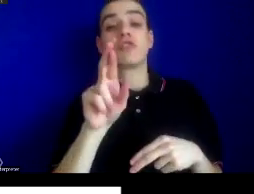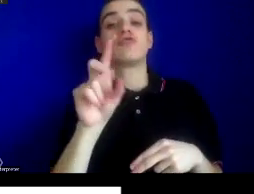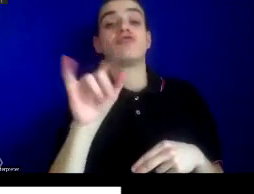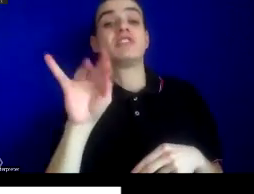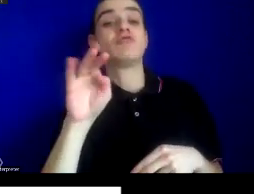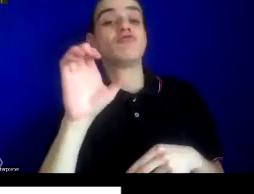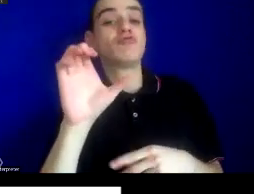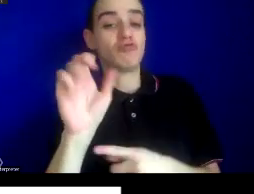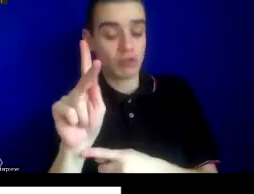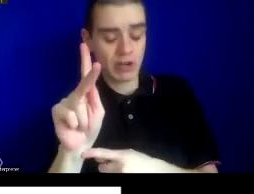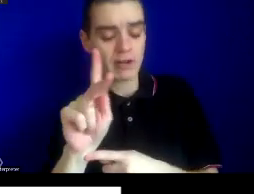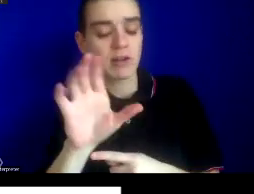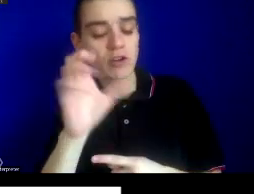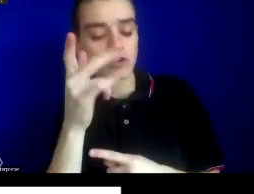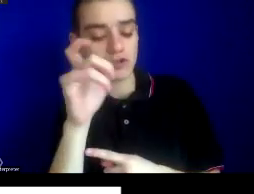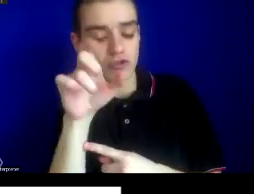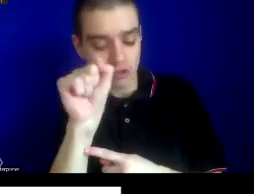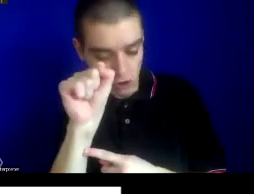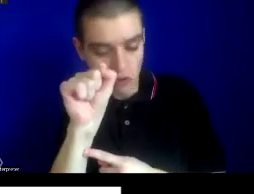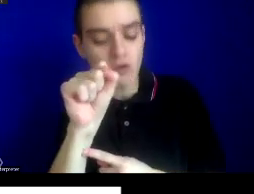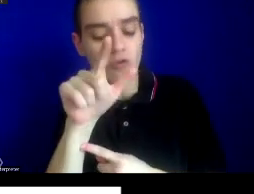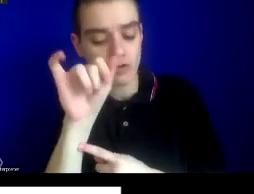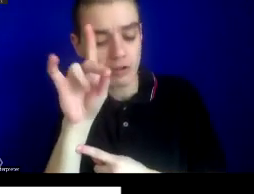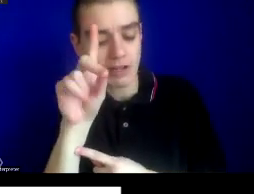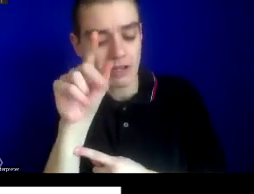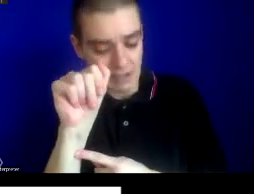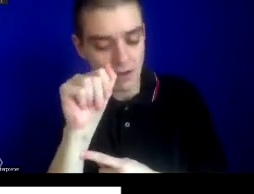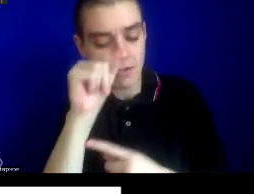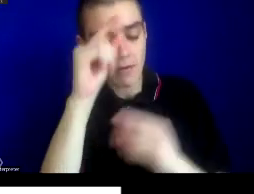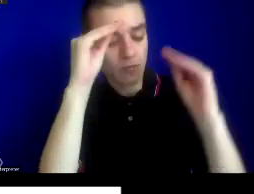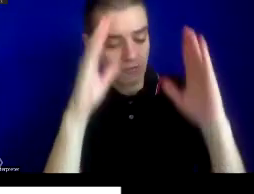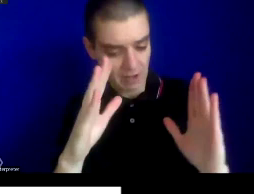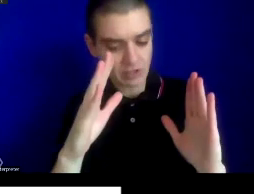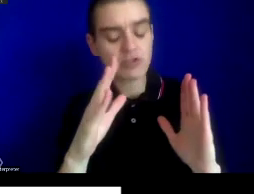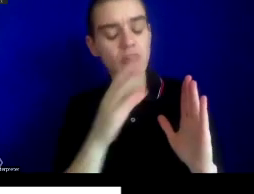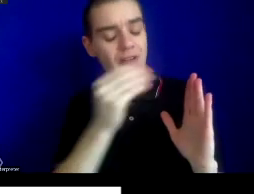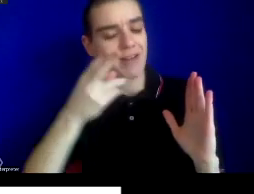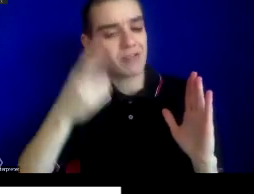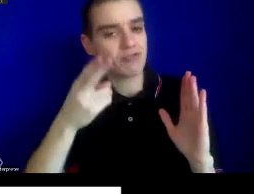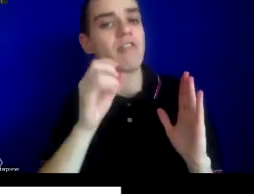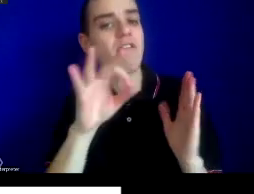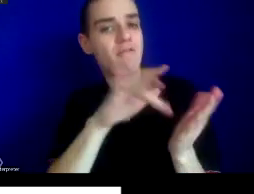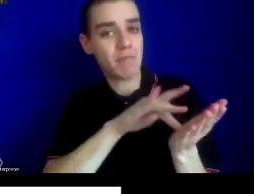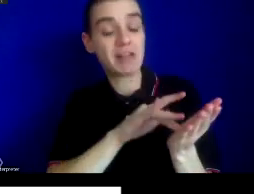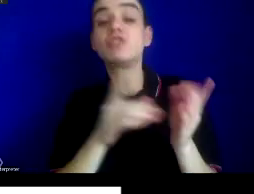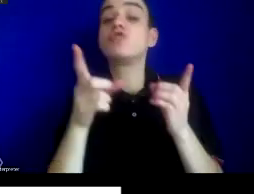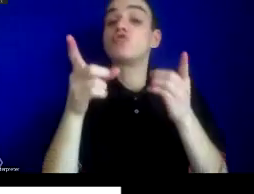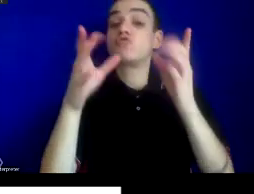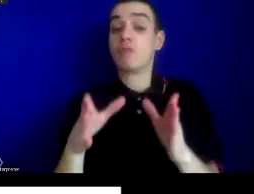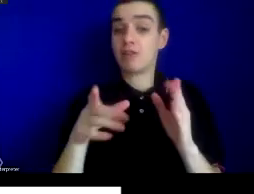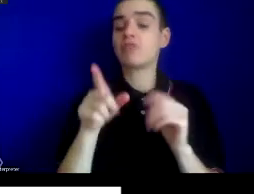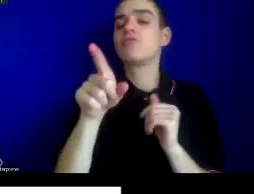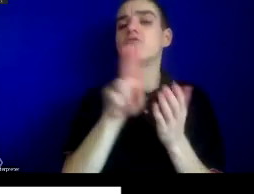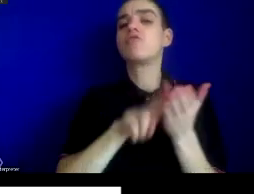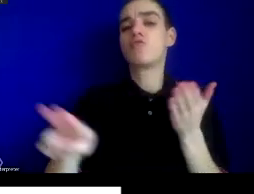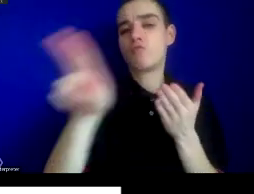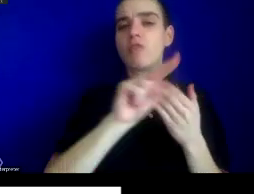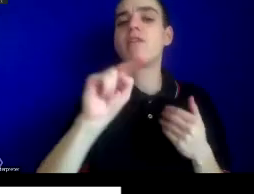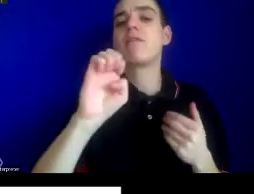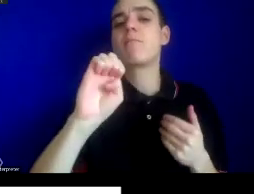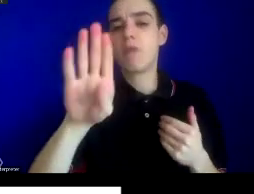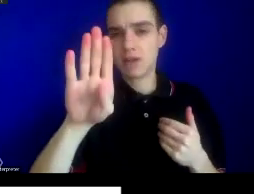Charles and Linda Wilson Professor in the History of Medicine and Director of the Humanities and Medicine Program at the University of Nebraska-Lincoln.